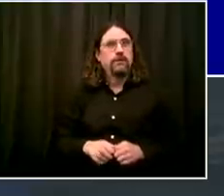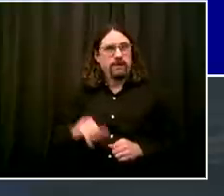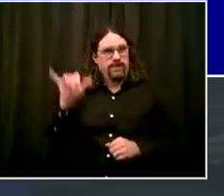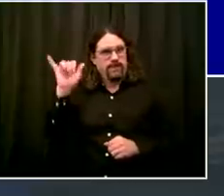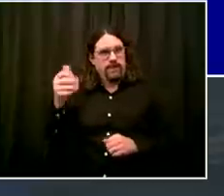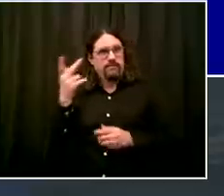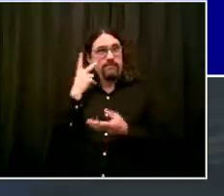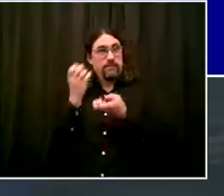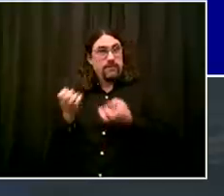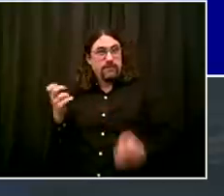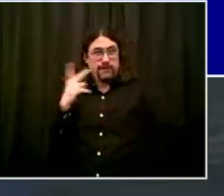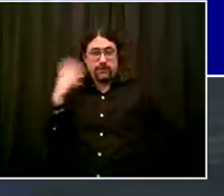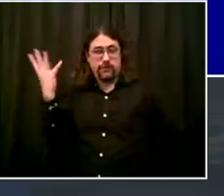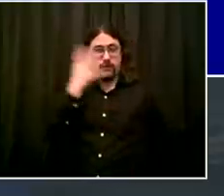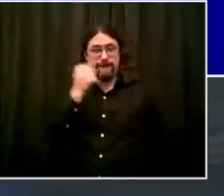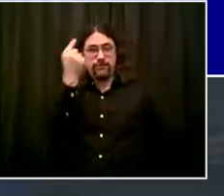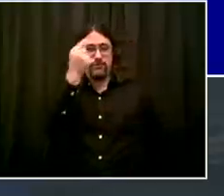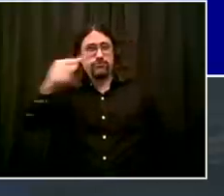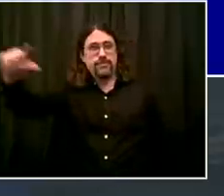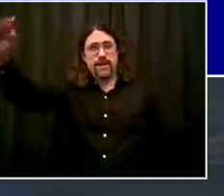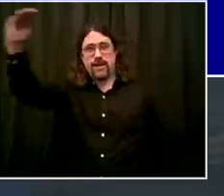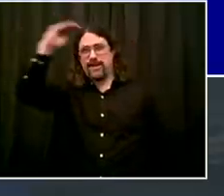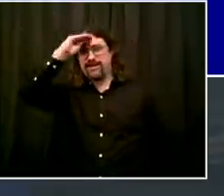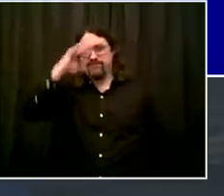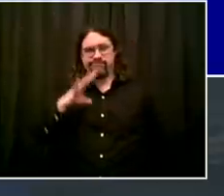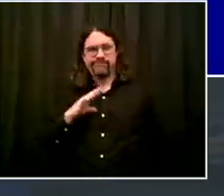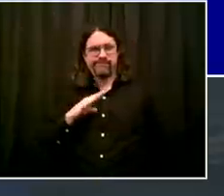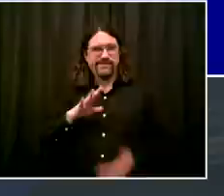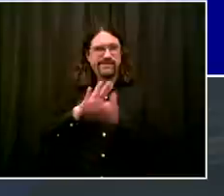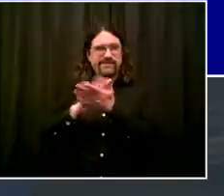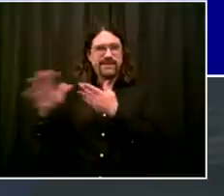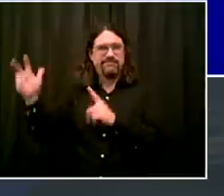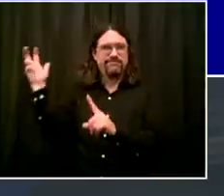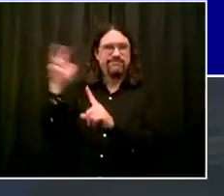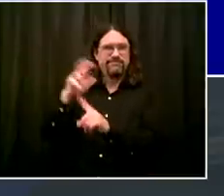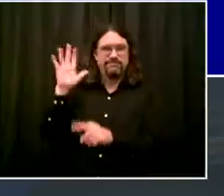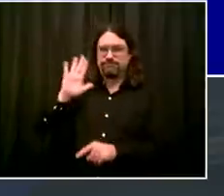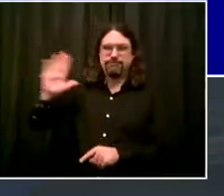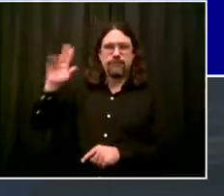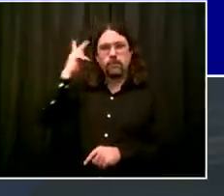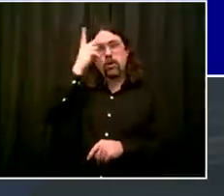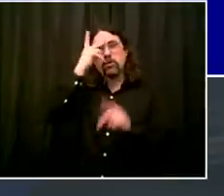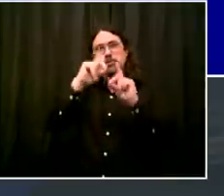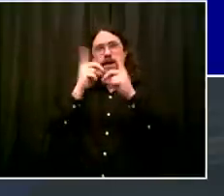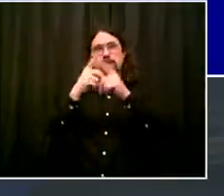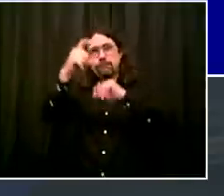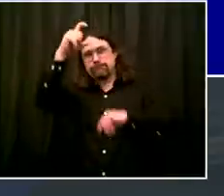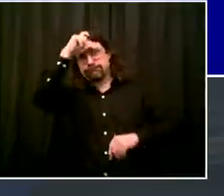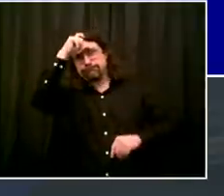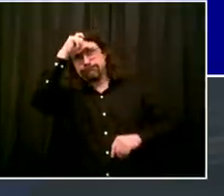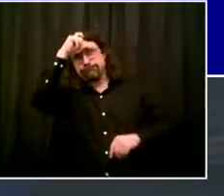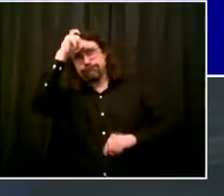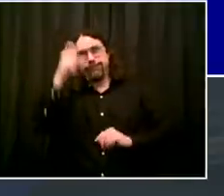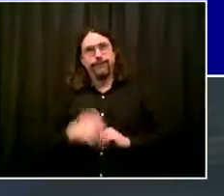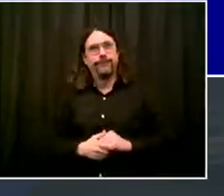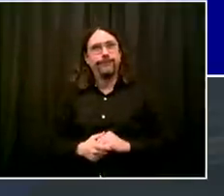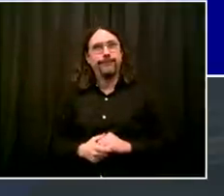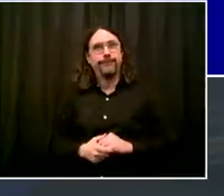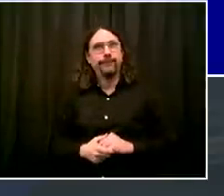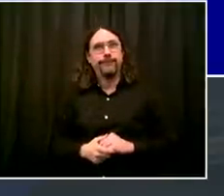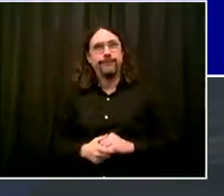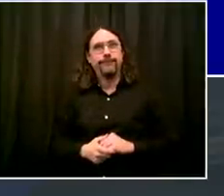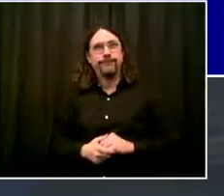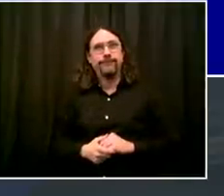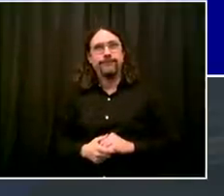at the Parks Department. But we all need to take a moment to appreciate our colleagues at the Parks Department. So when you're out